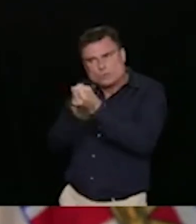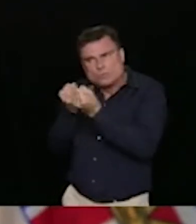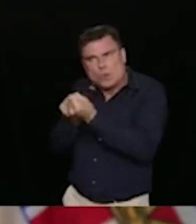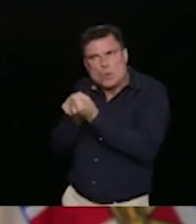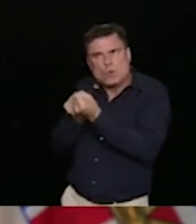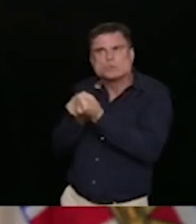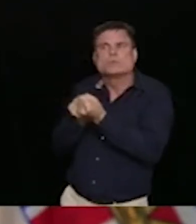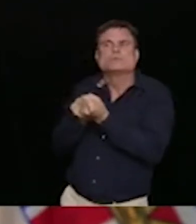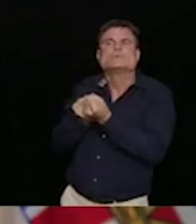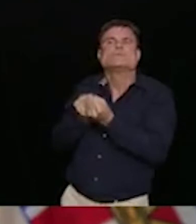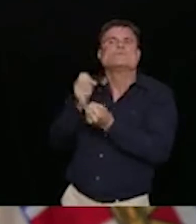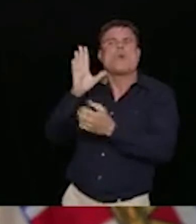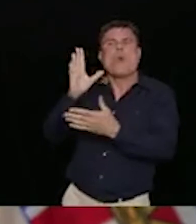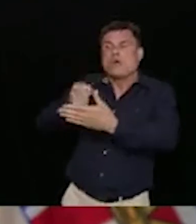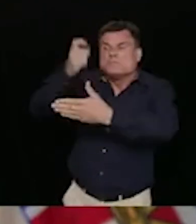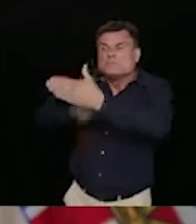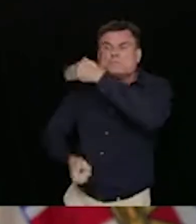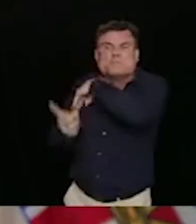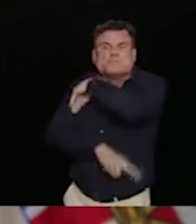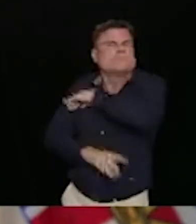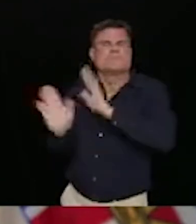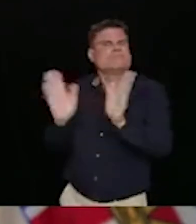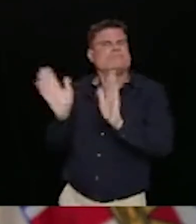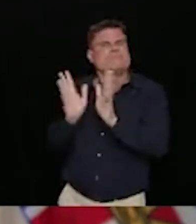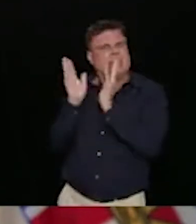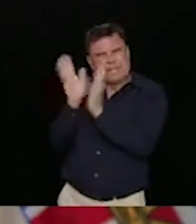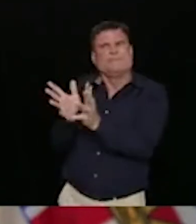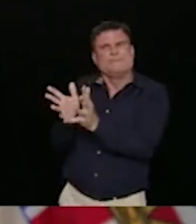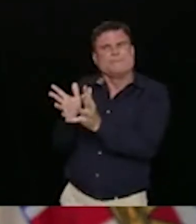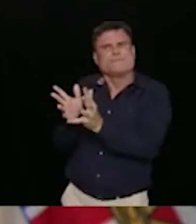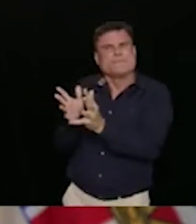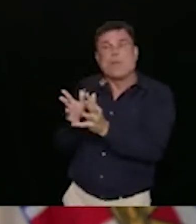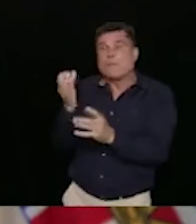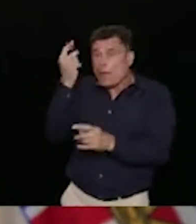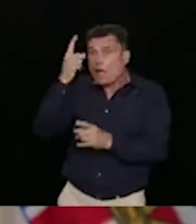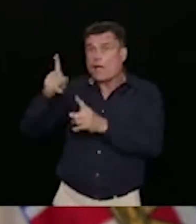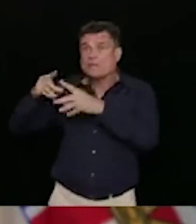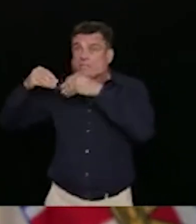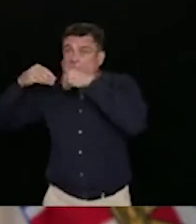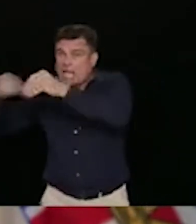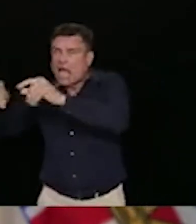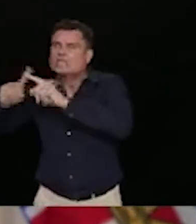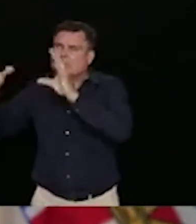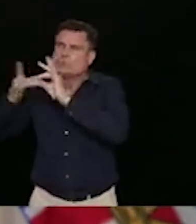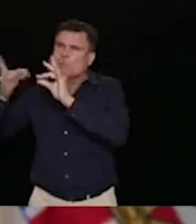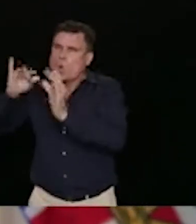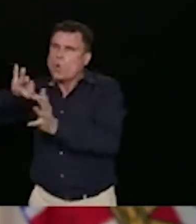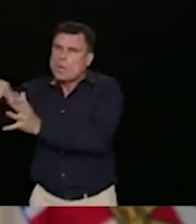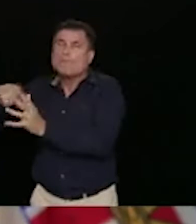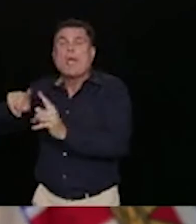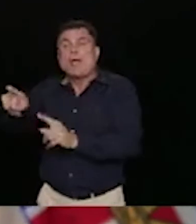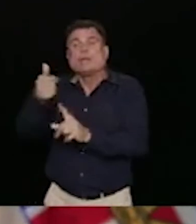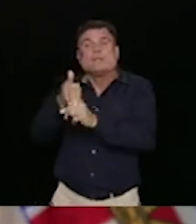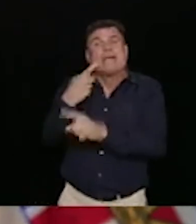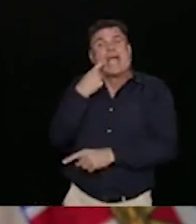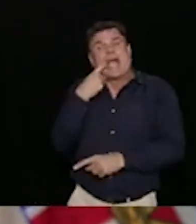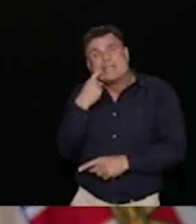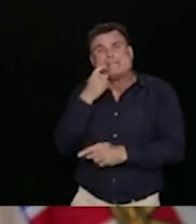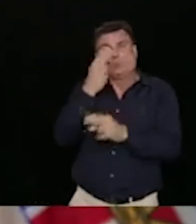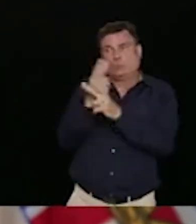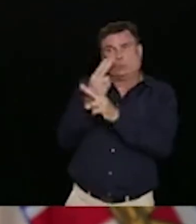this, not only here in BC, but across the country. We have also put out how we can do that here in BC.